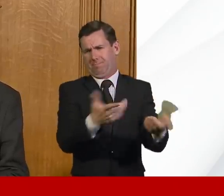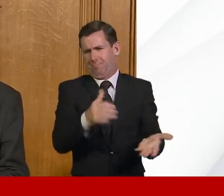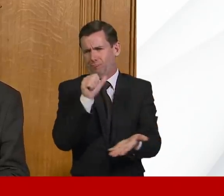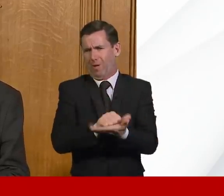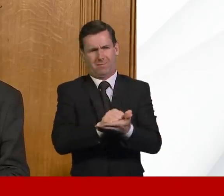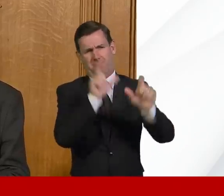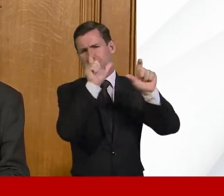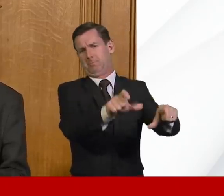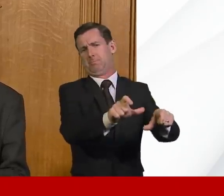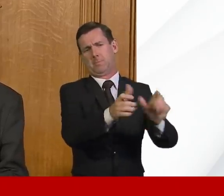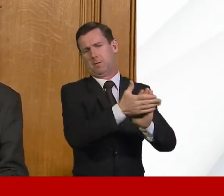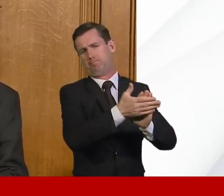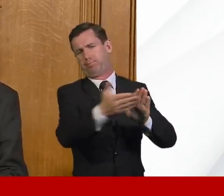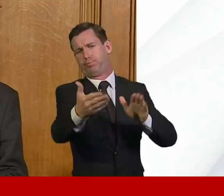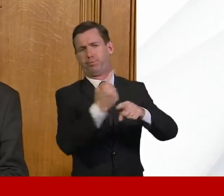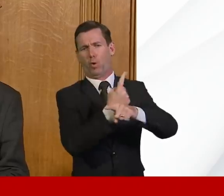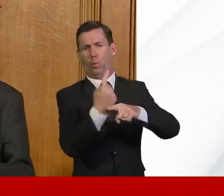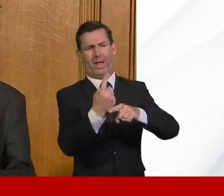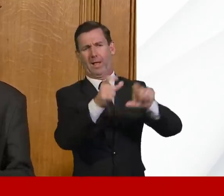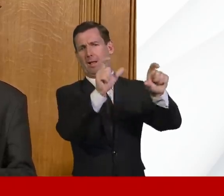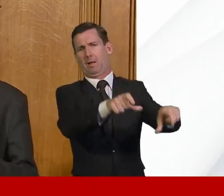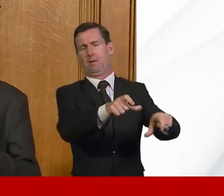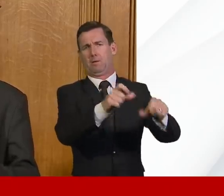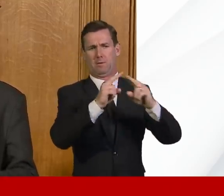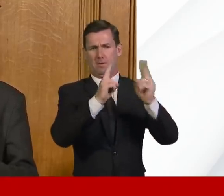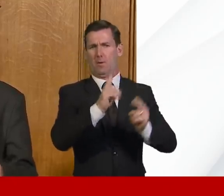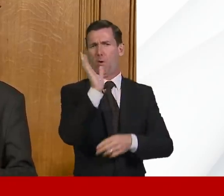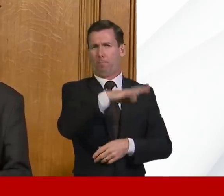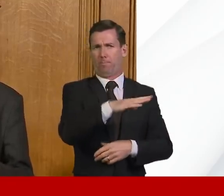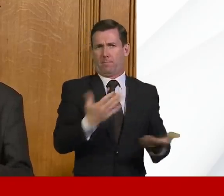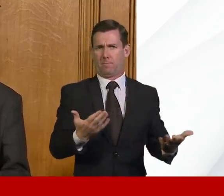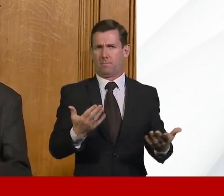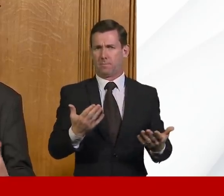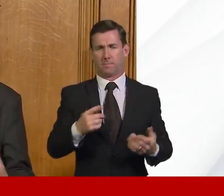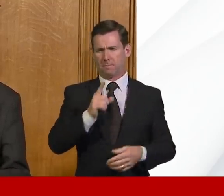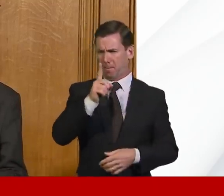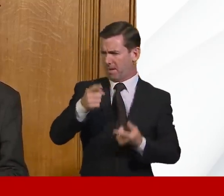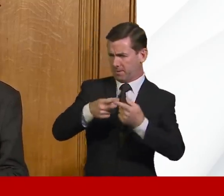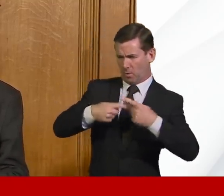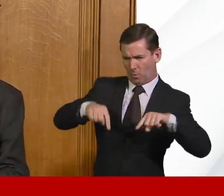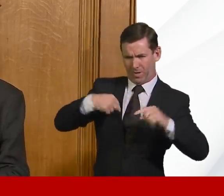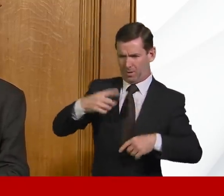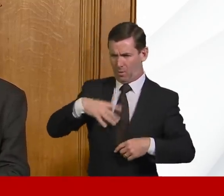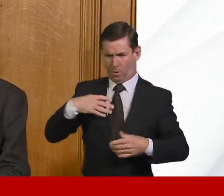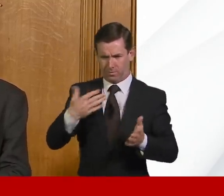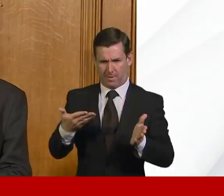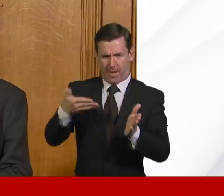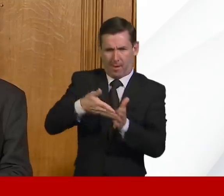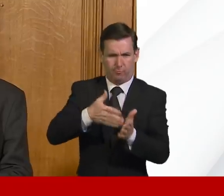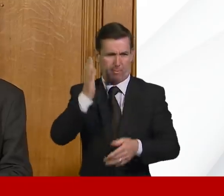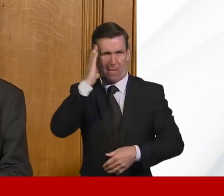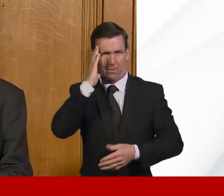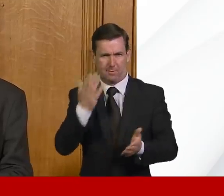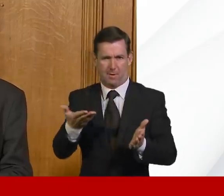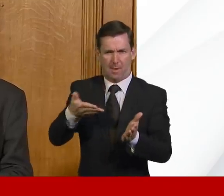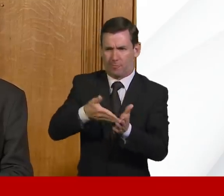with COVID-19. Of course, in the work that we are doing to increase NHS capacity, we have to